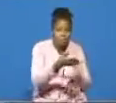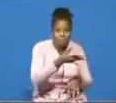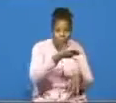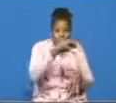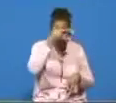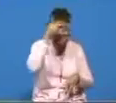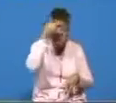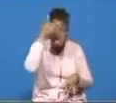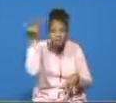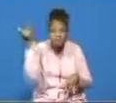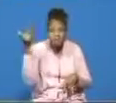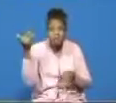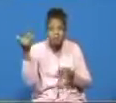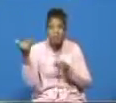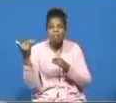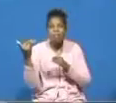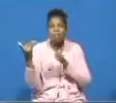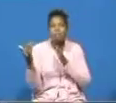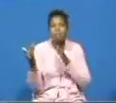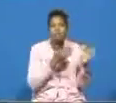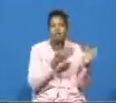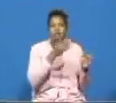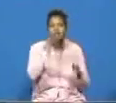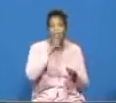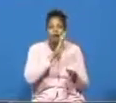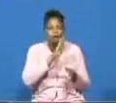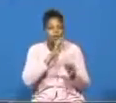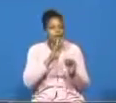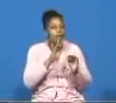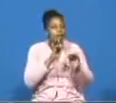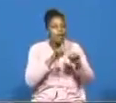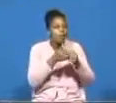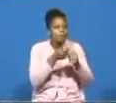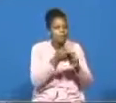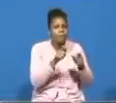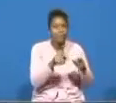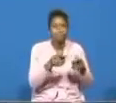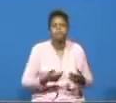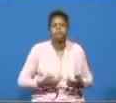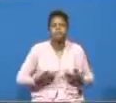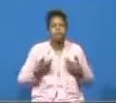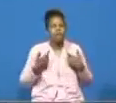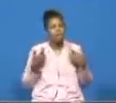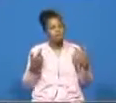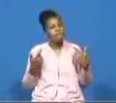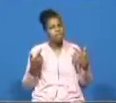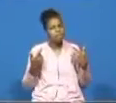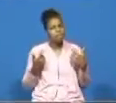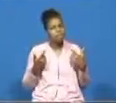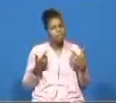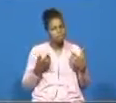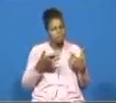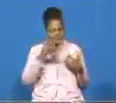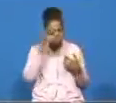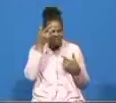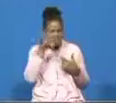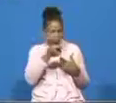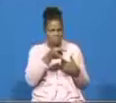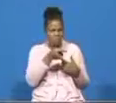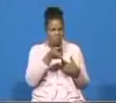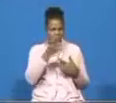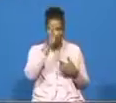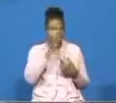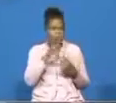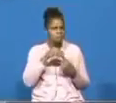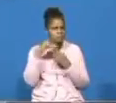were the will of god and exactly how they were to live and the fact that they were god's special people but god